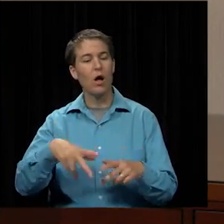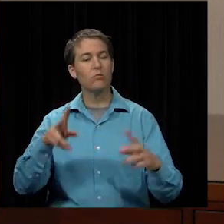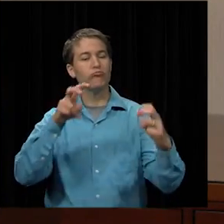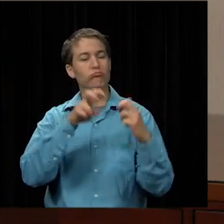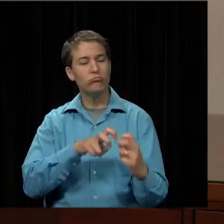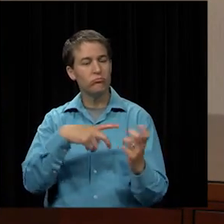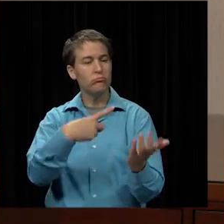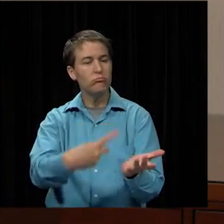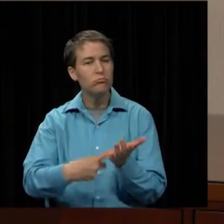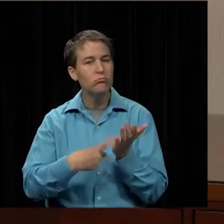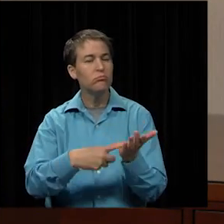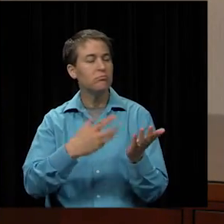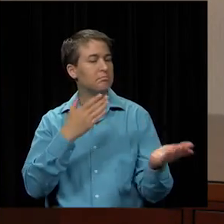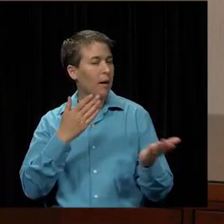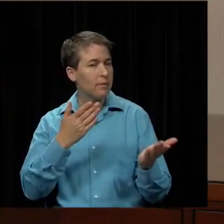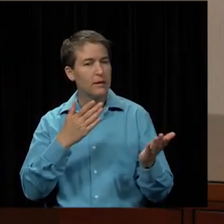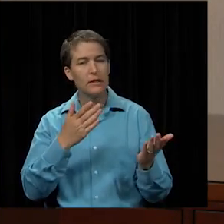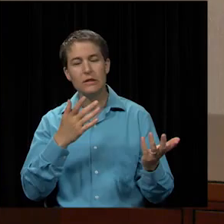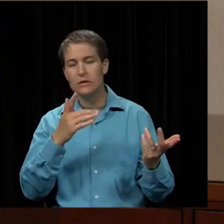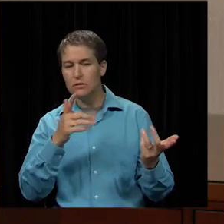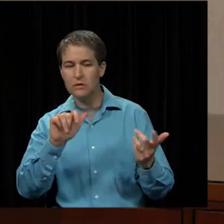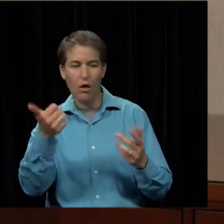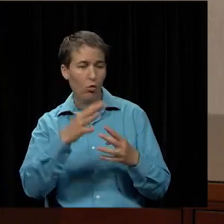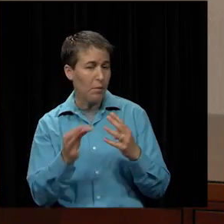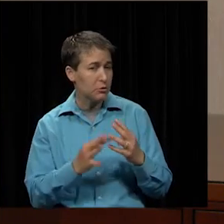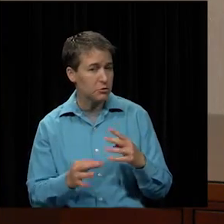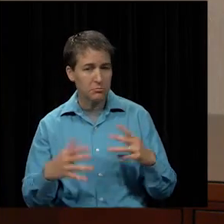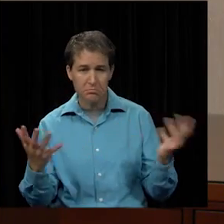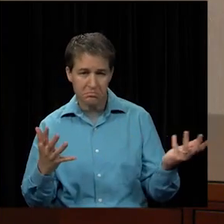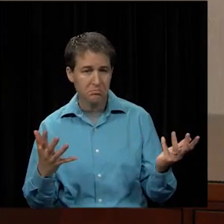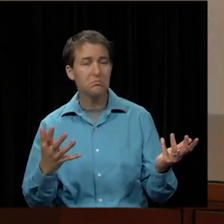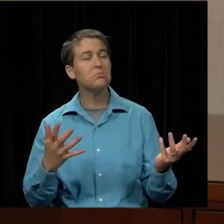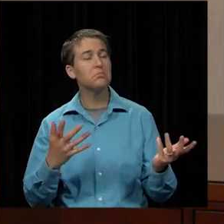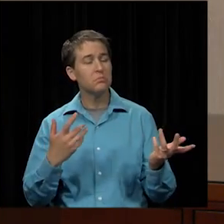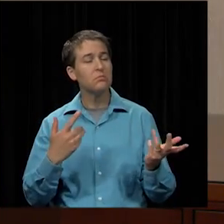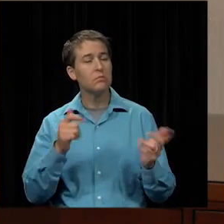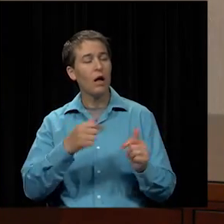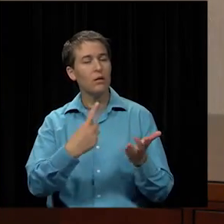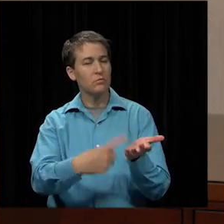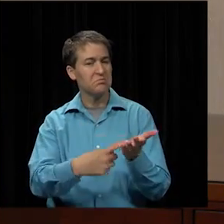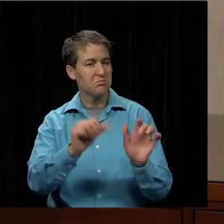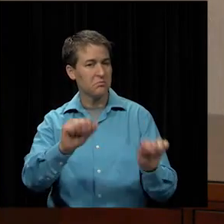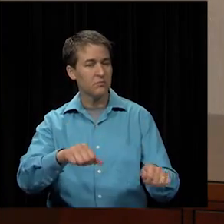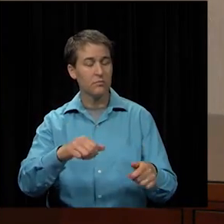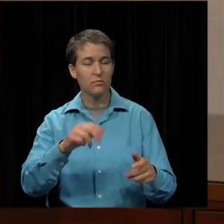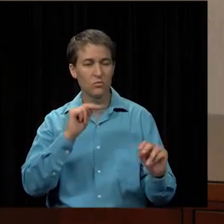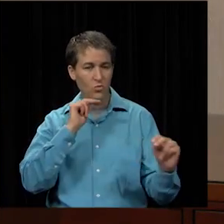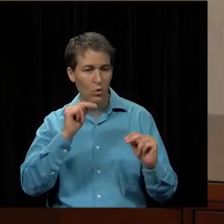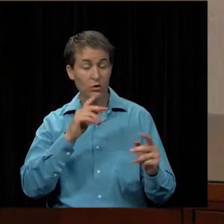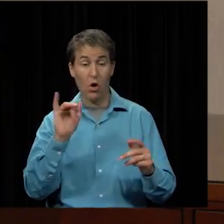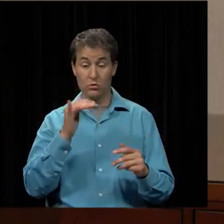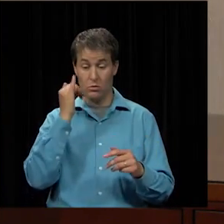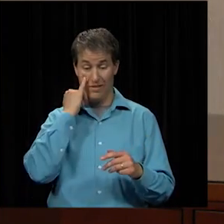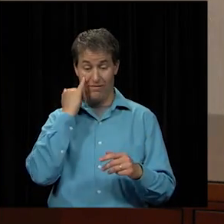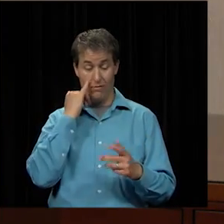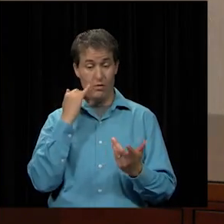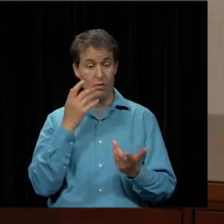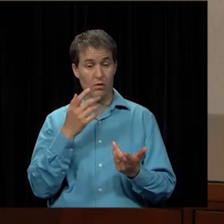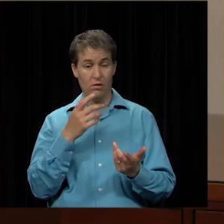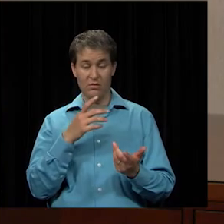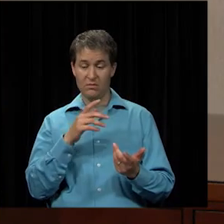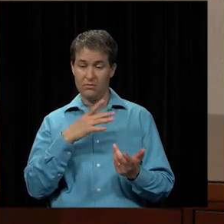determine if there's other viable options that we could uh look at uh and then we have the ability to get out of the contract if we're